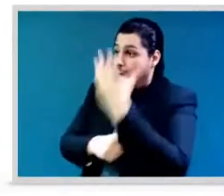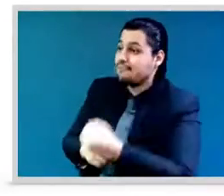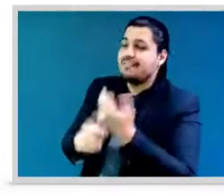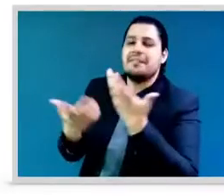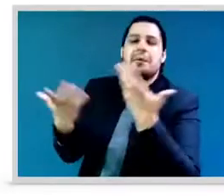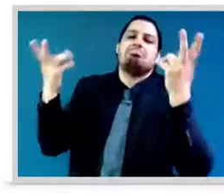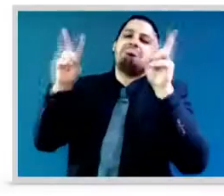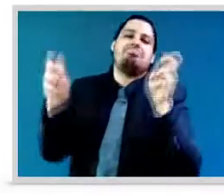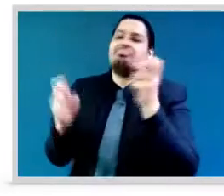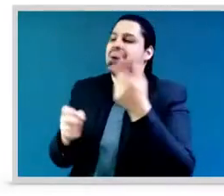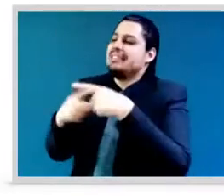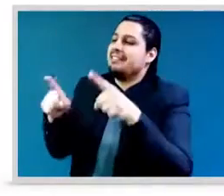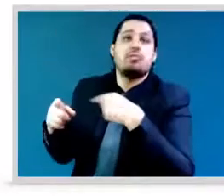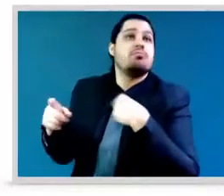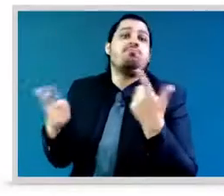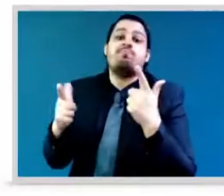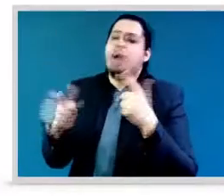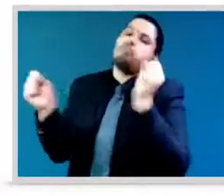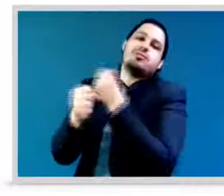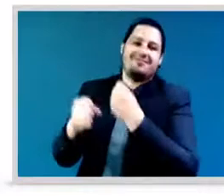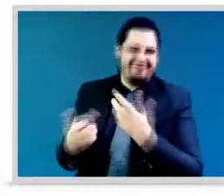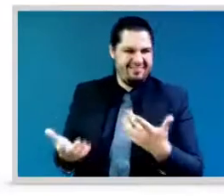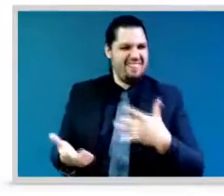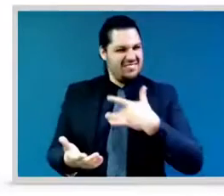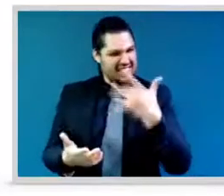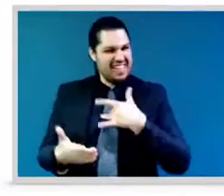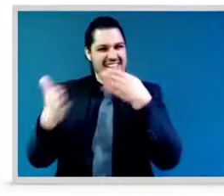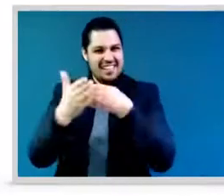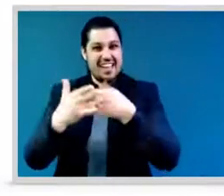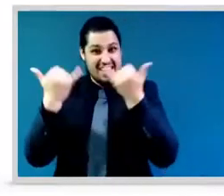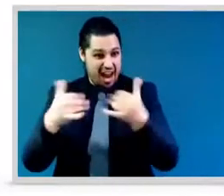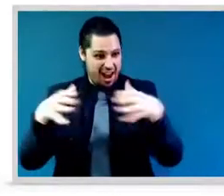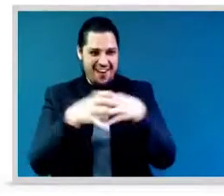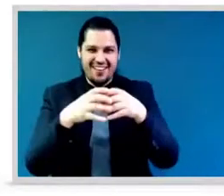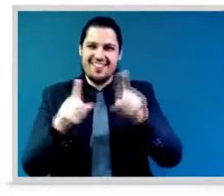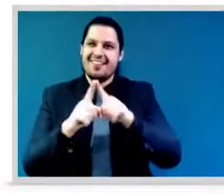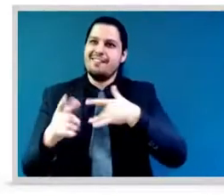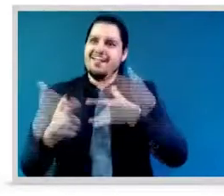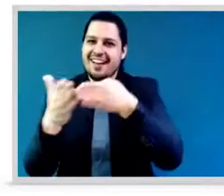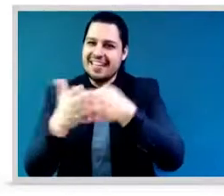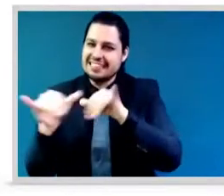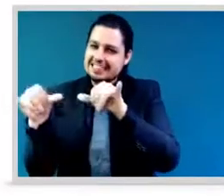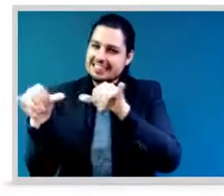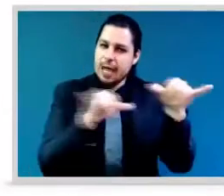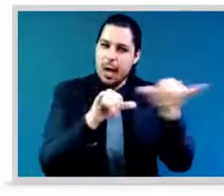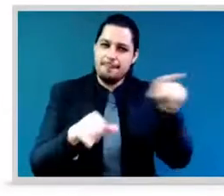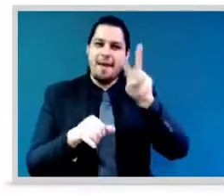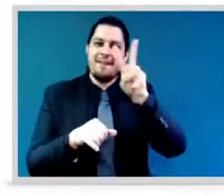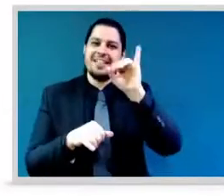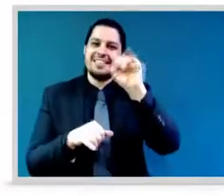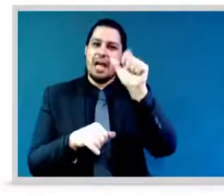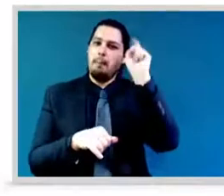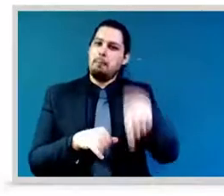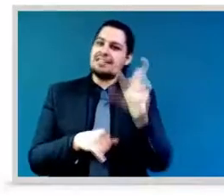I think we all on this panel can relate to what you're saying. I was just mentioning that 30 years ago, I had my